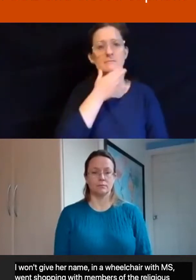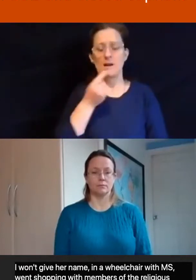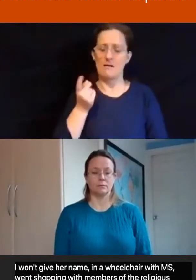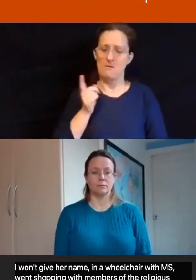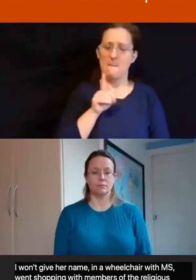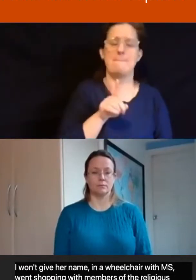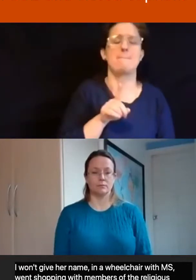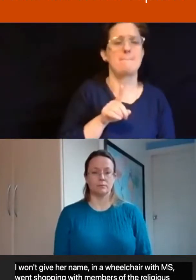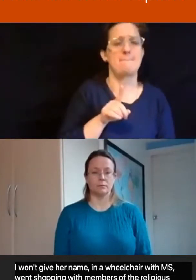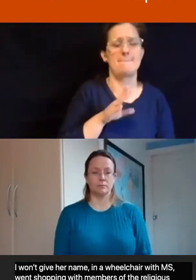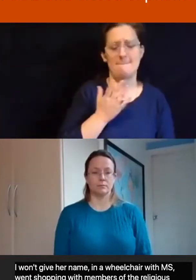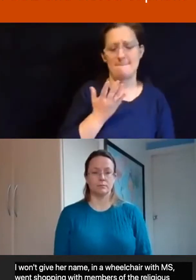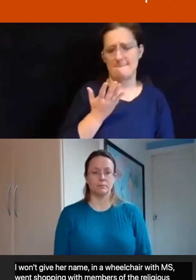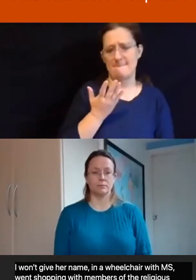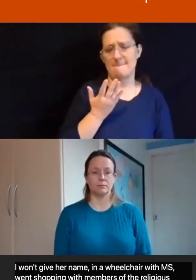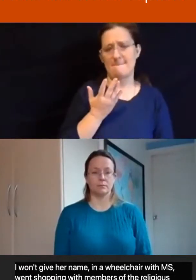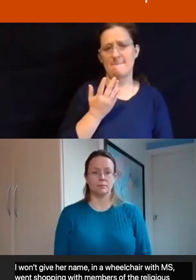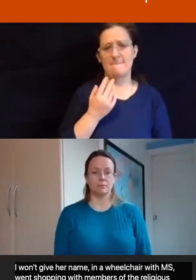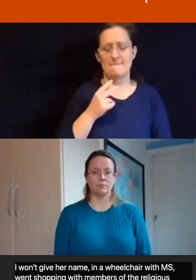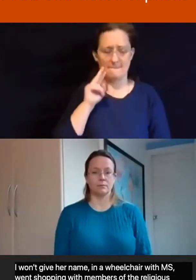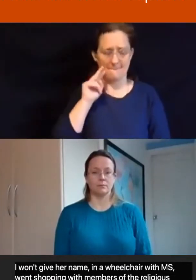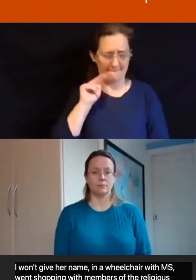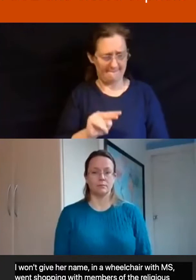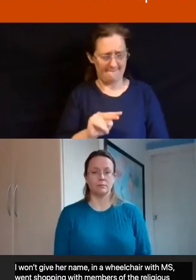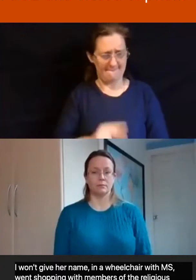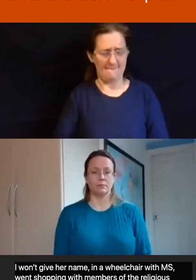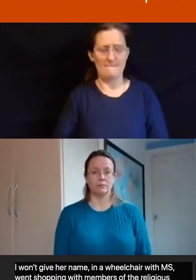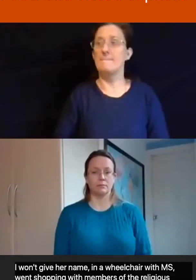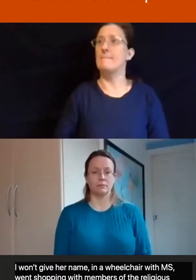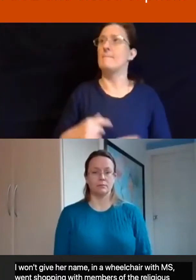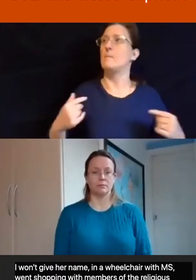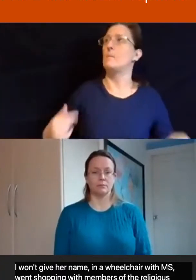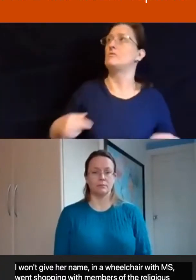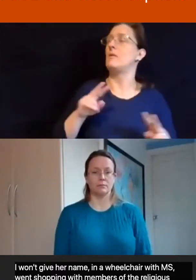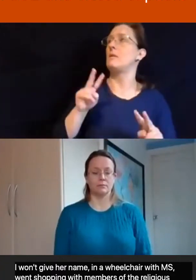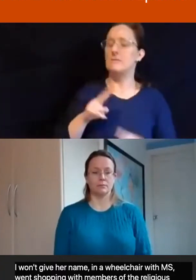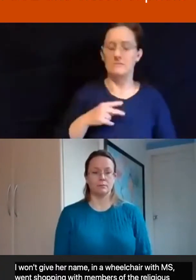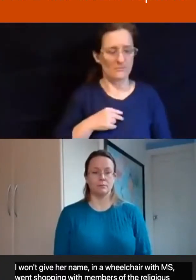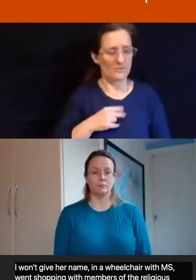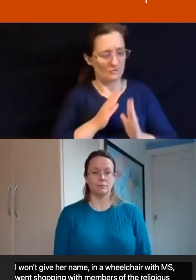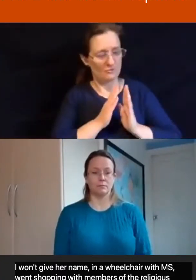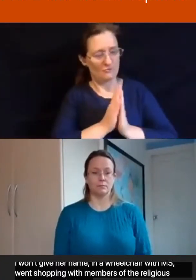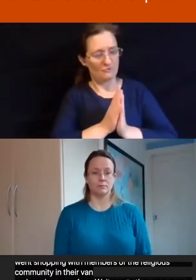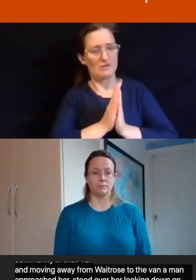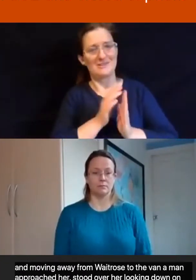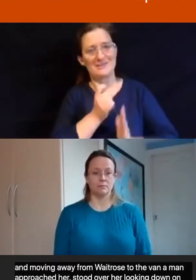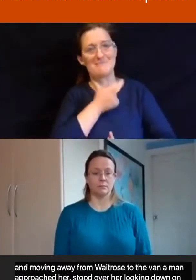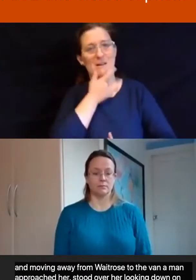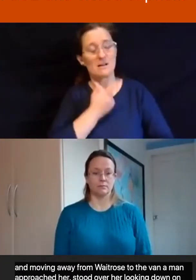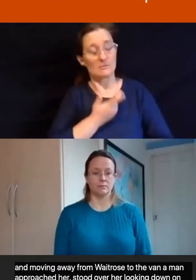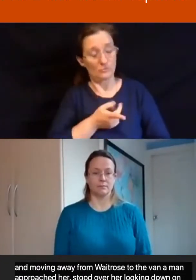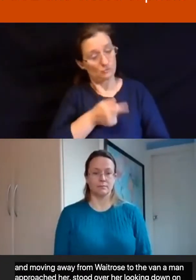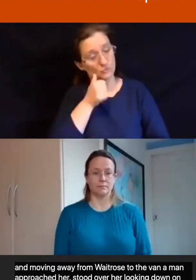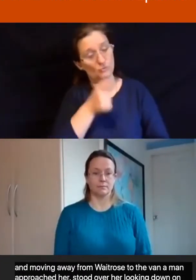her, stood over her, looking down on her with a great religious smile on his face and said, You do